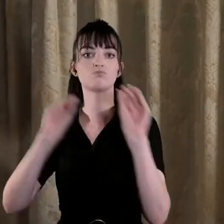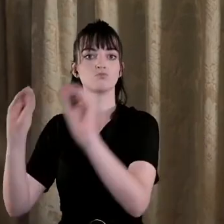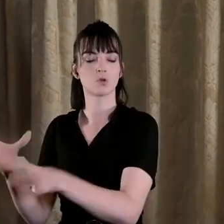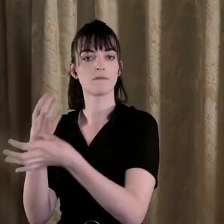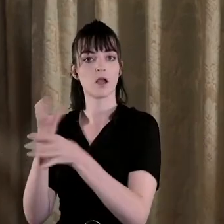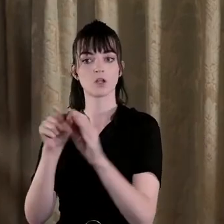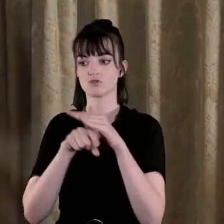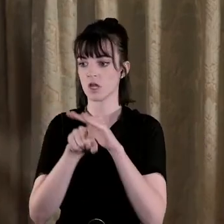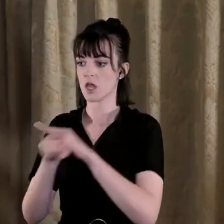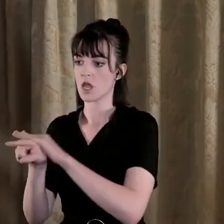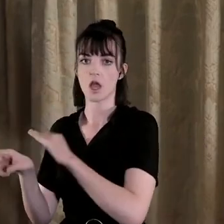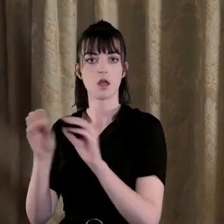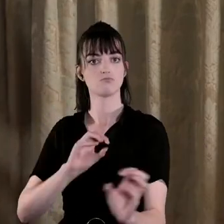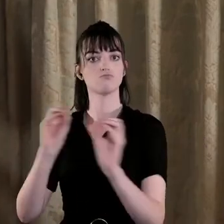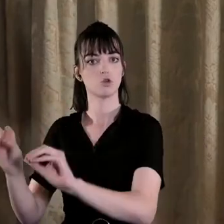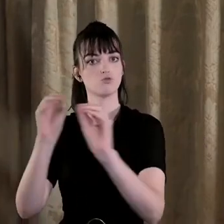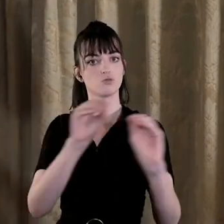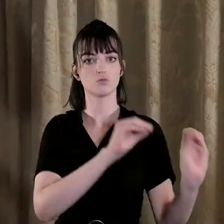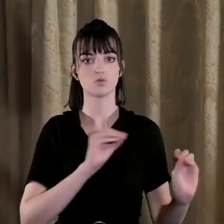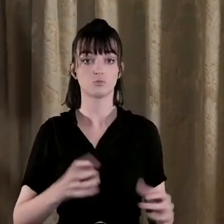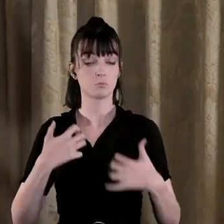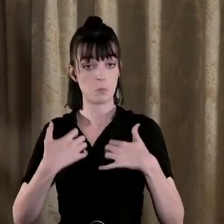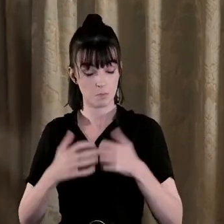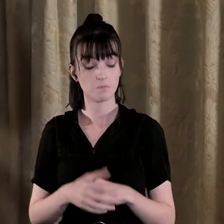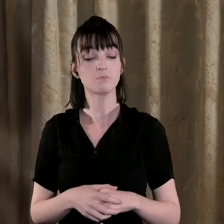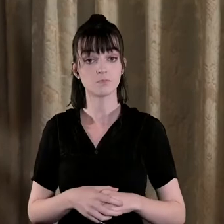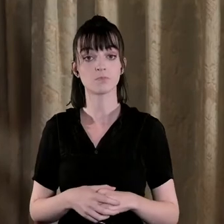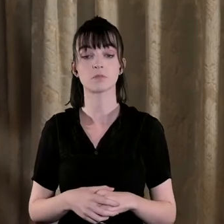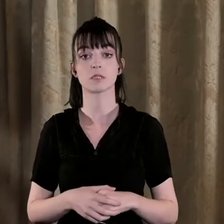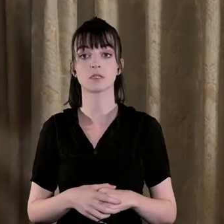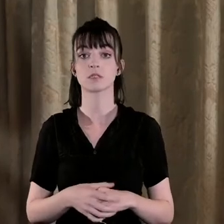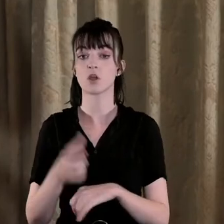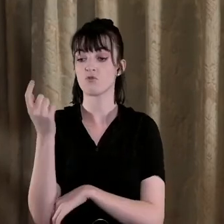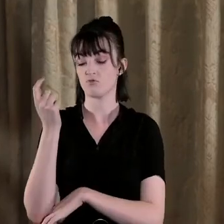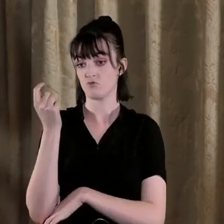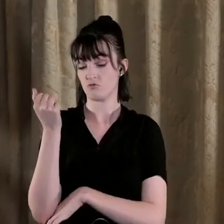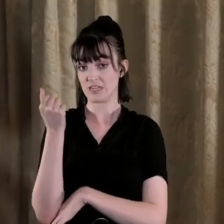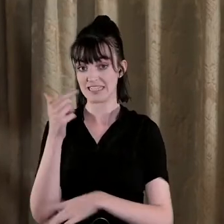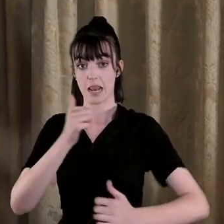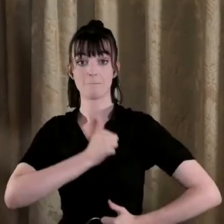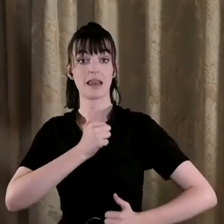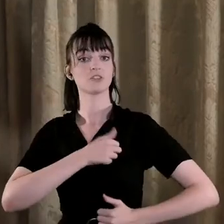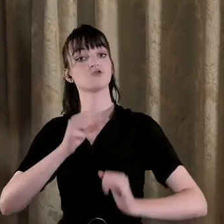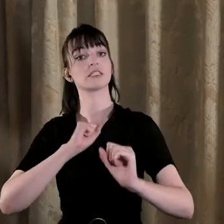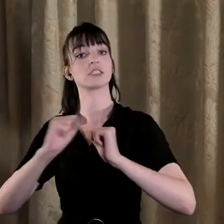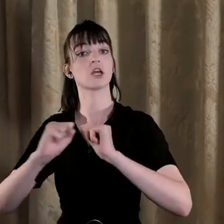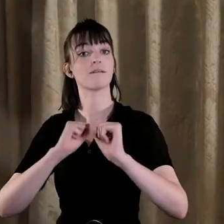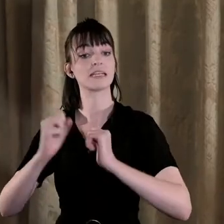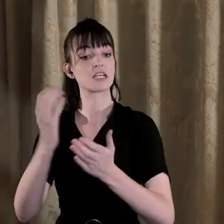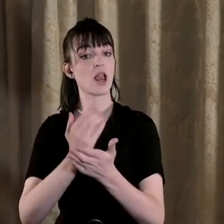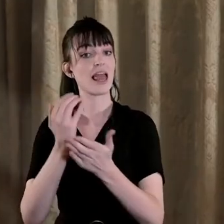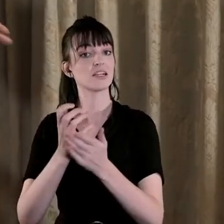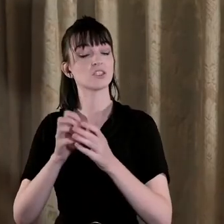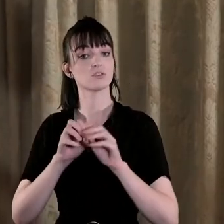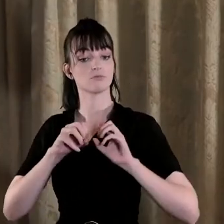moving around and so on there was a recent release by the Military Service Collection which